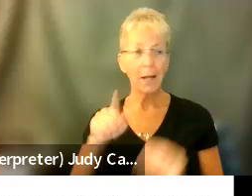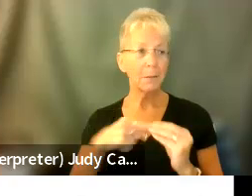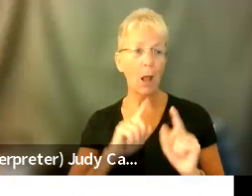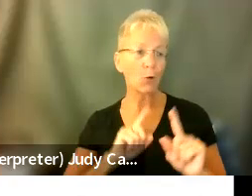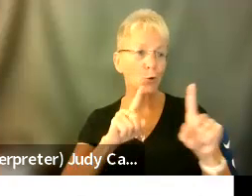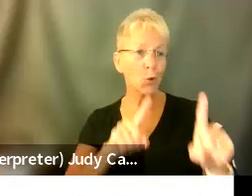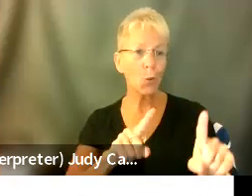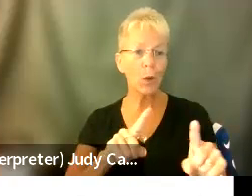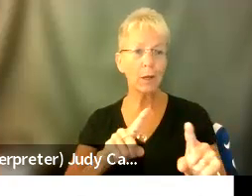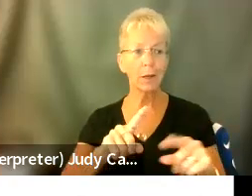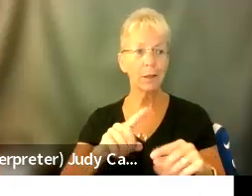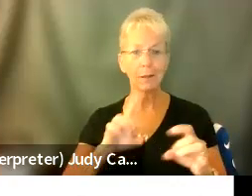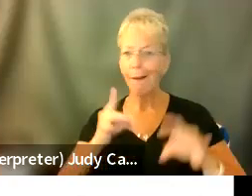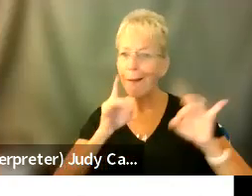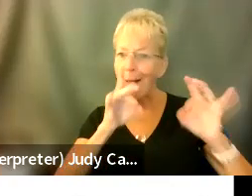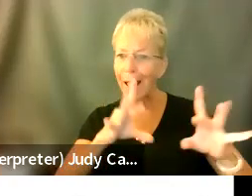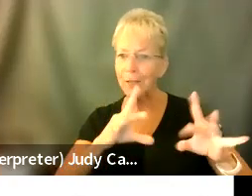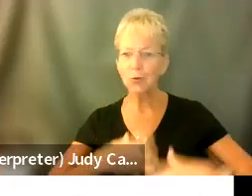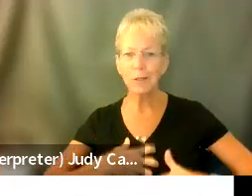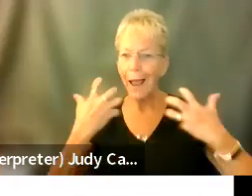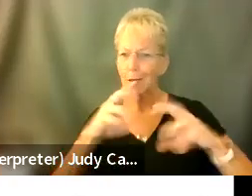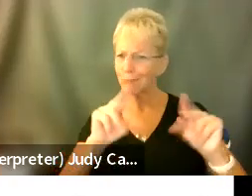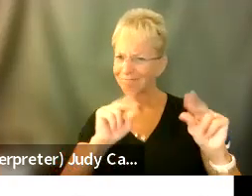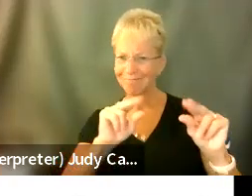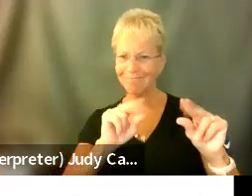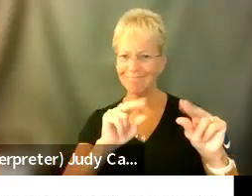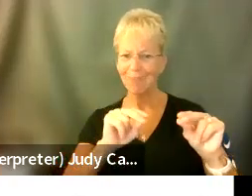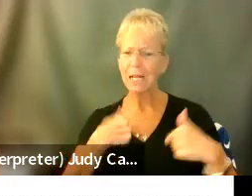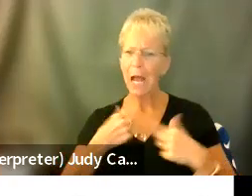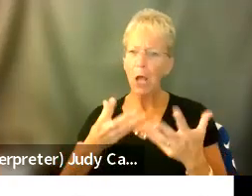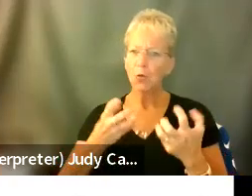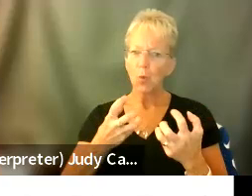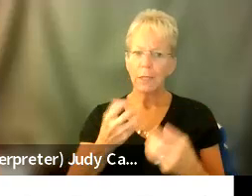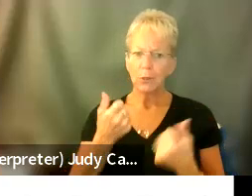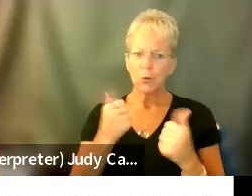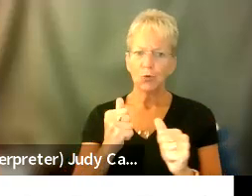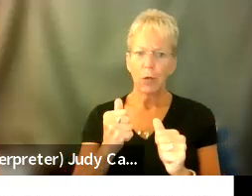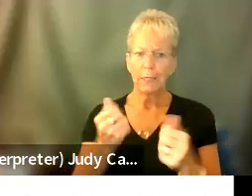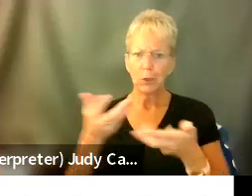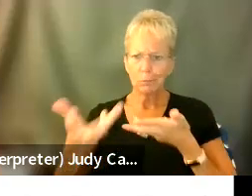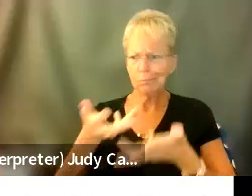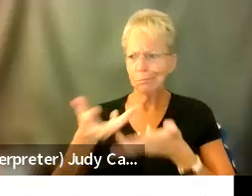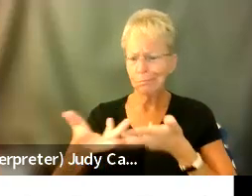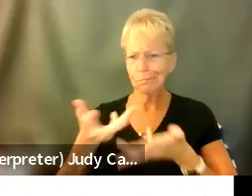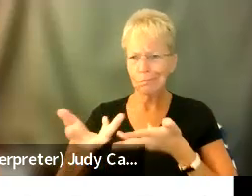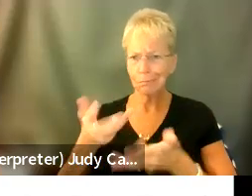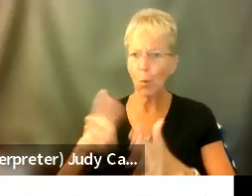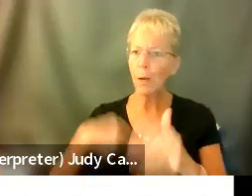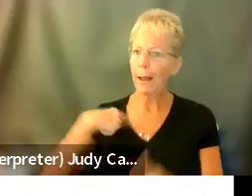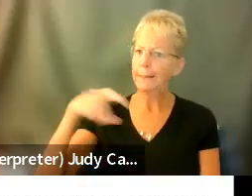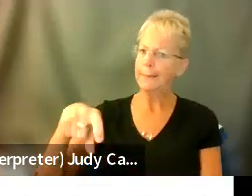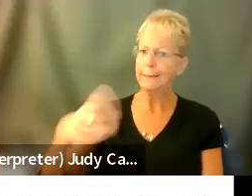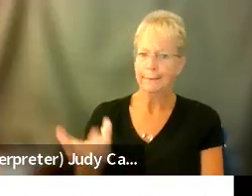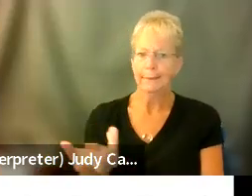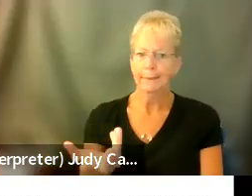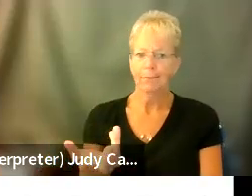you know, with hatred or, or anger. It's, it's going and trying to talk to them about what you need and